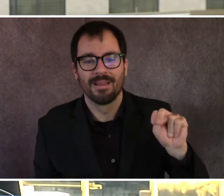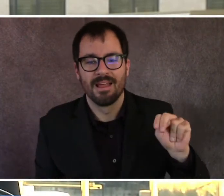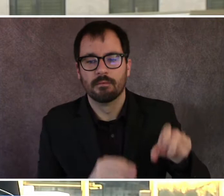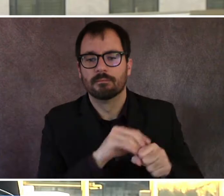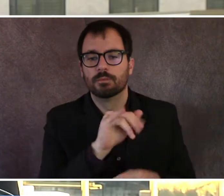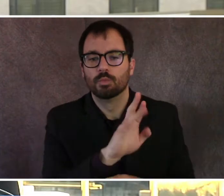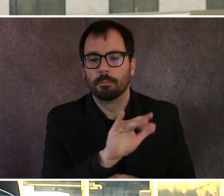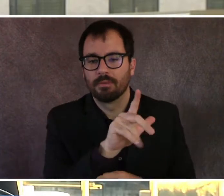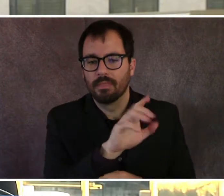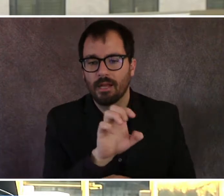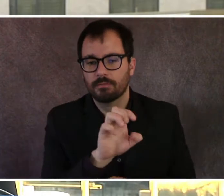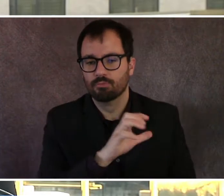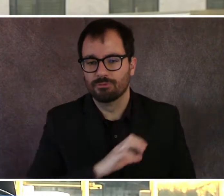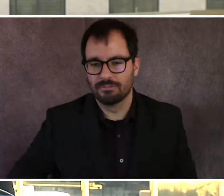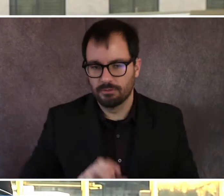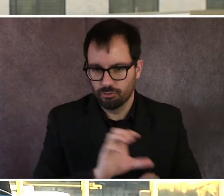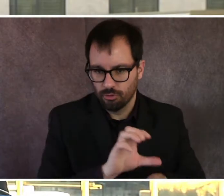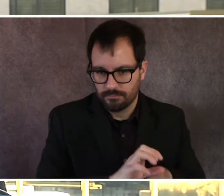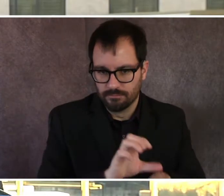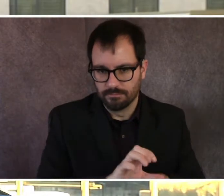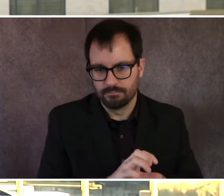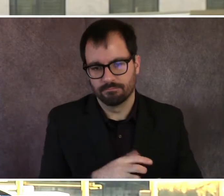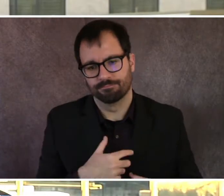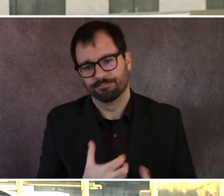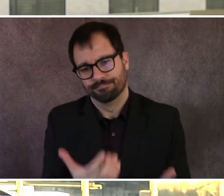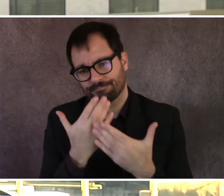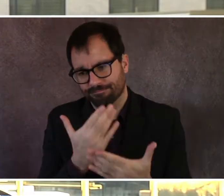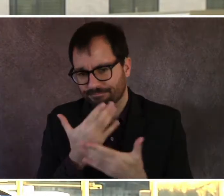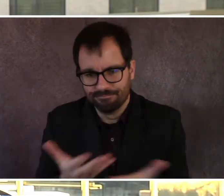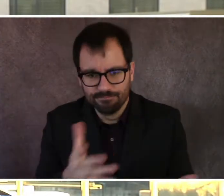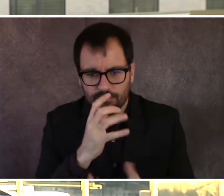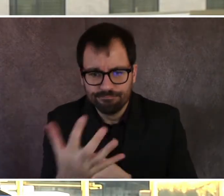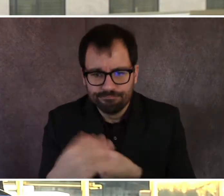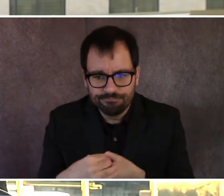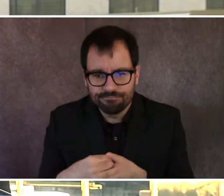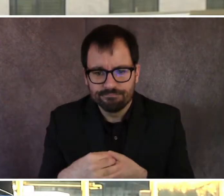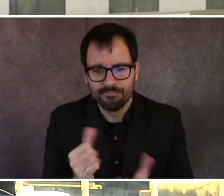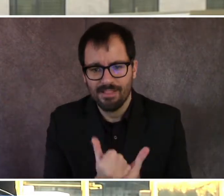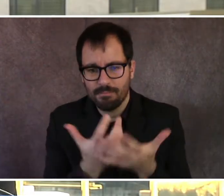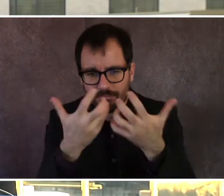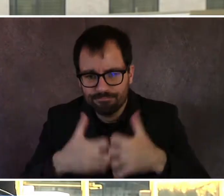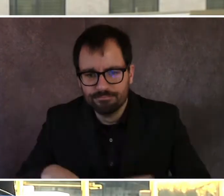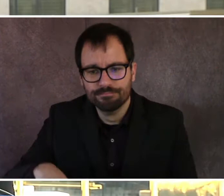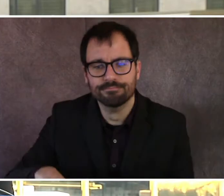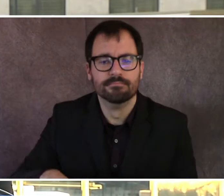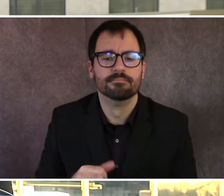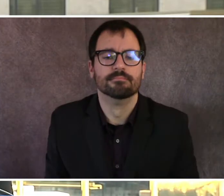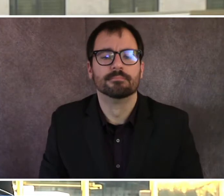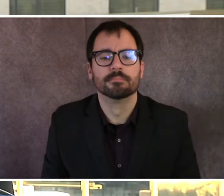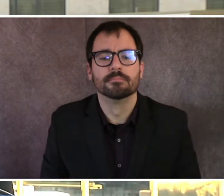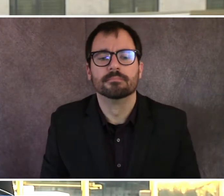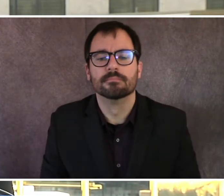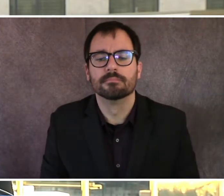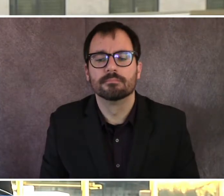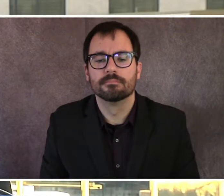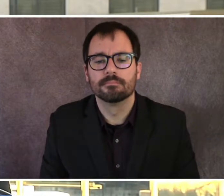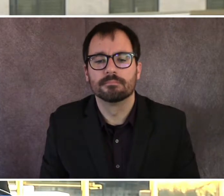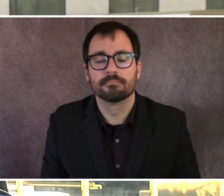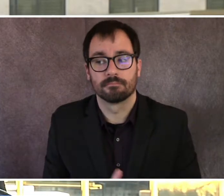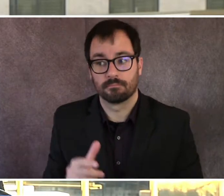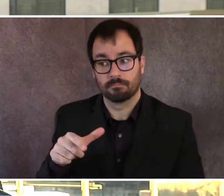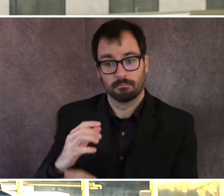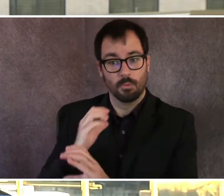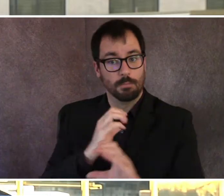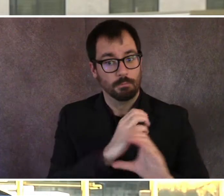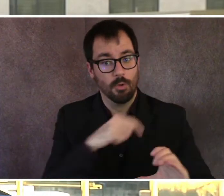Whittier Street Health Center for helping us with this. Since launching them in May, our mobile testing sites have administered nearly